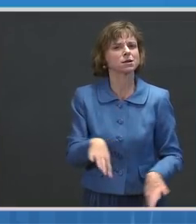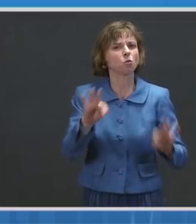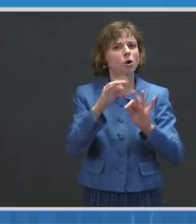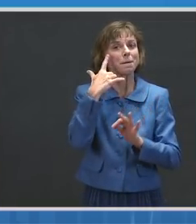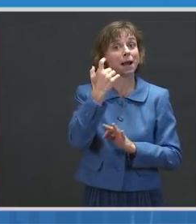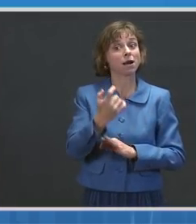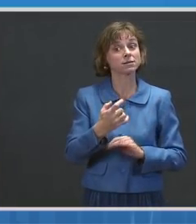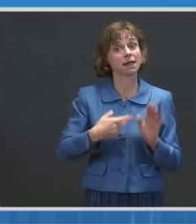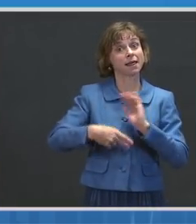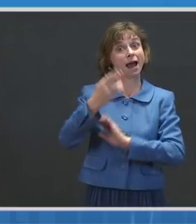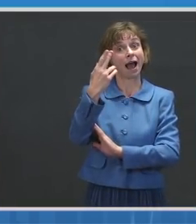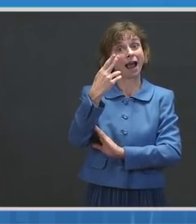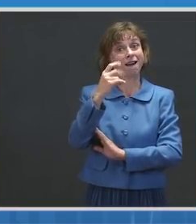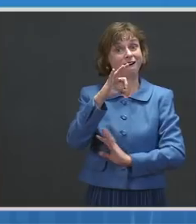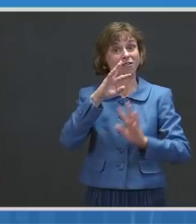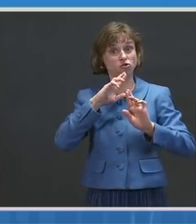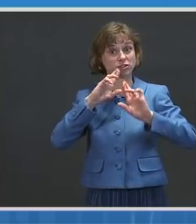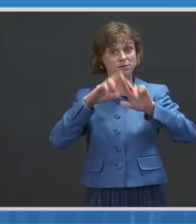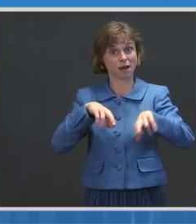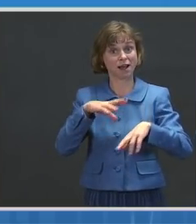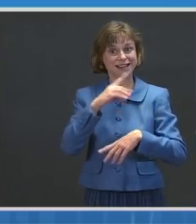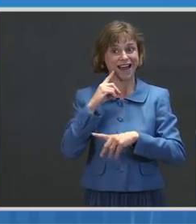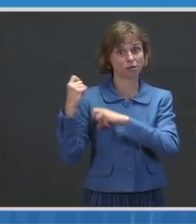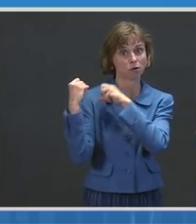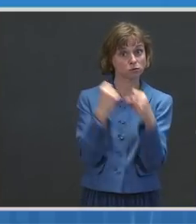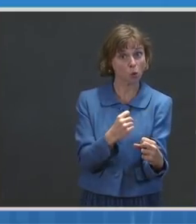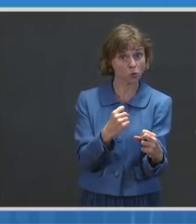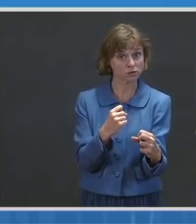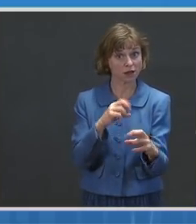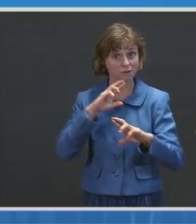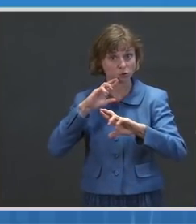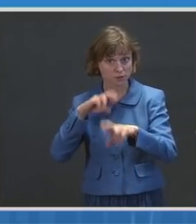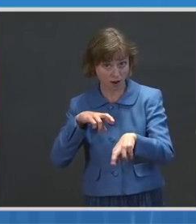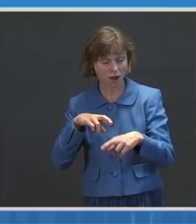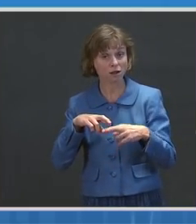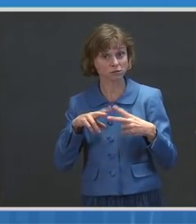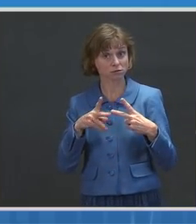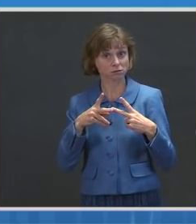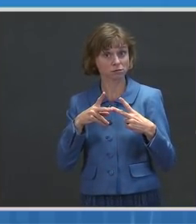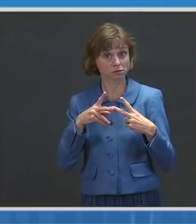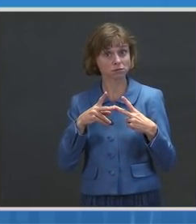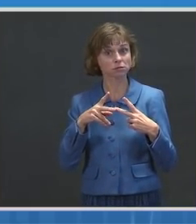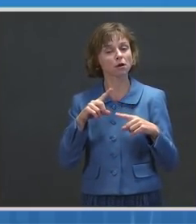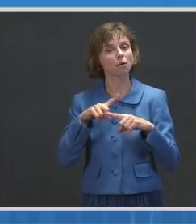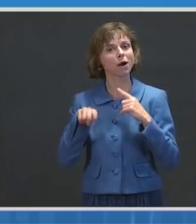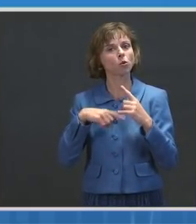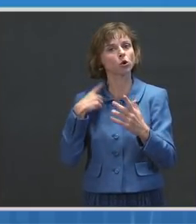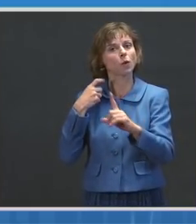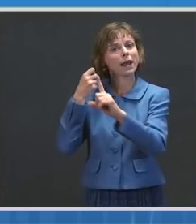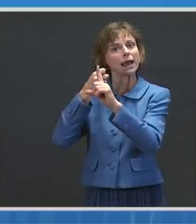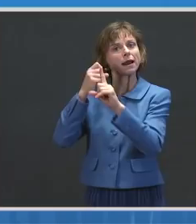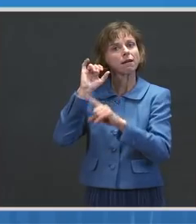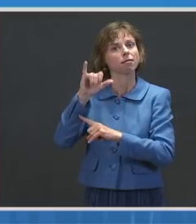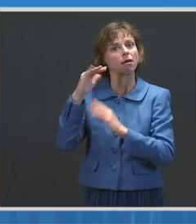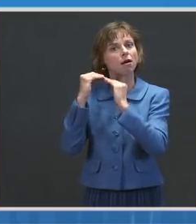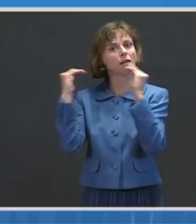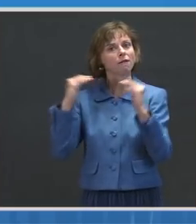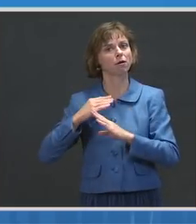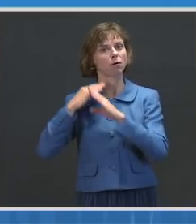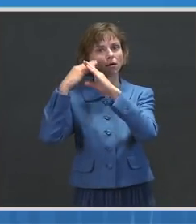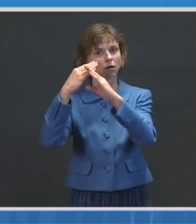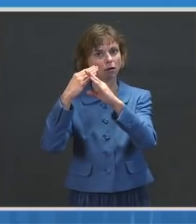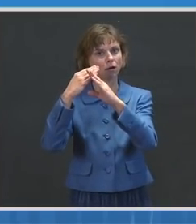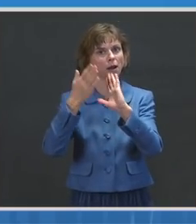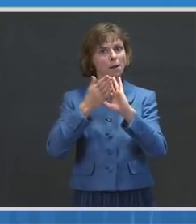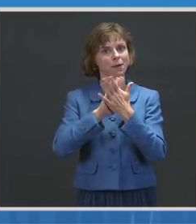of the response and the potency of the response, but as you get to that level of antibody, you get a greater